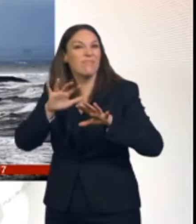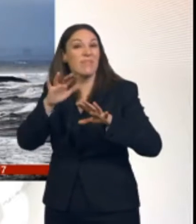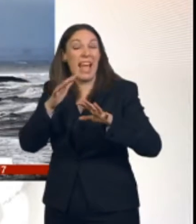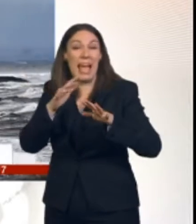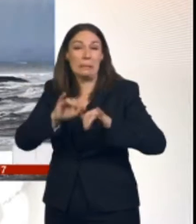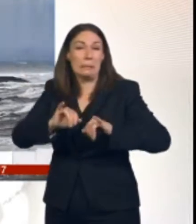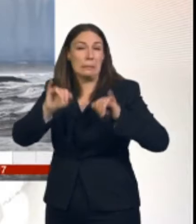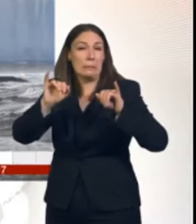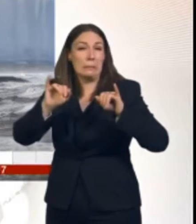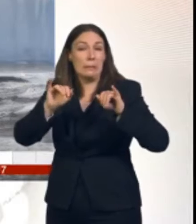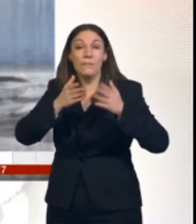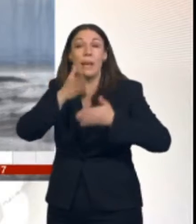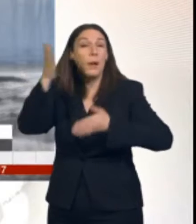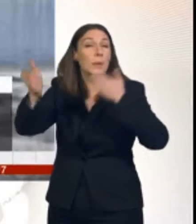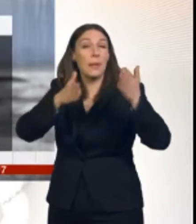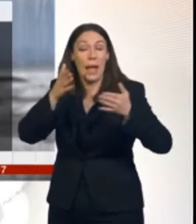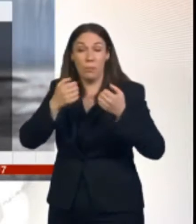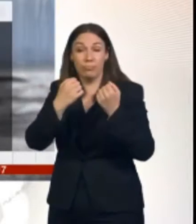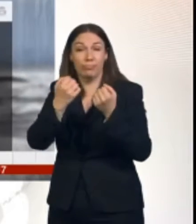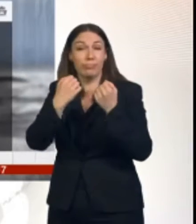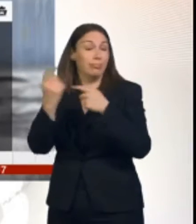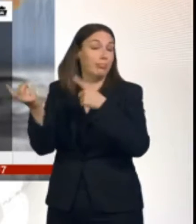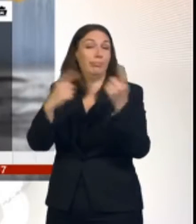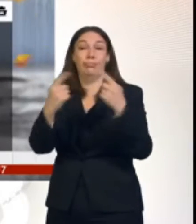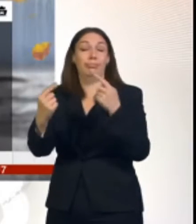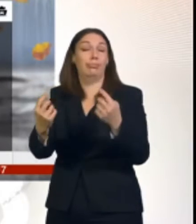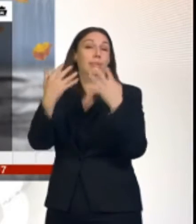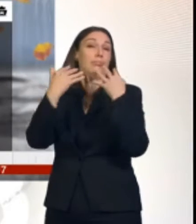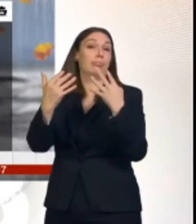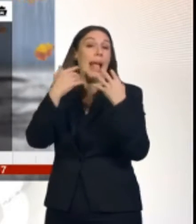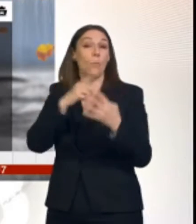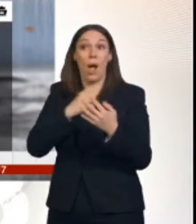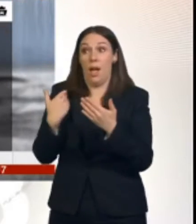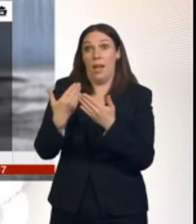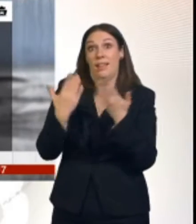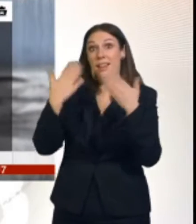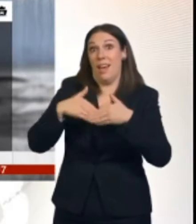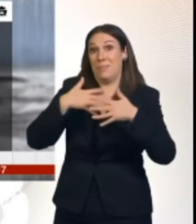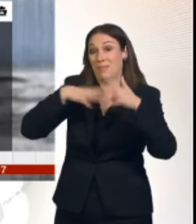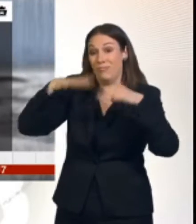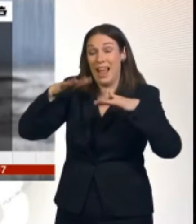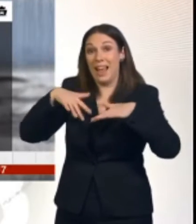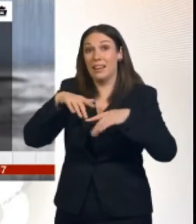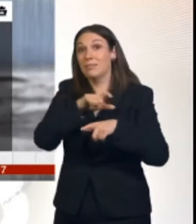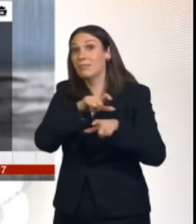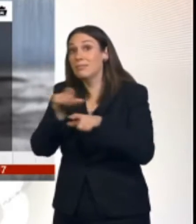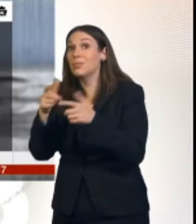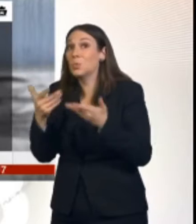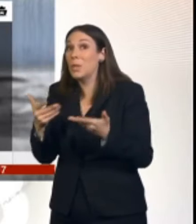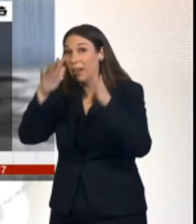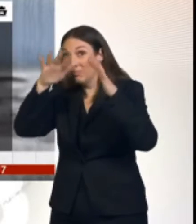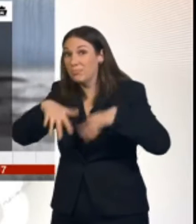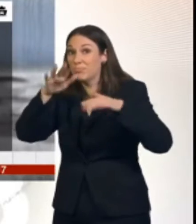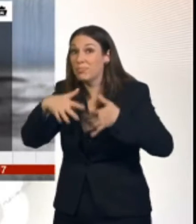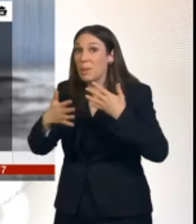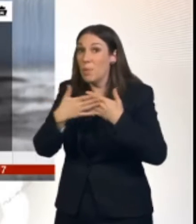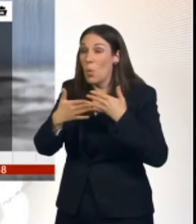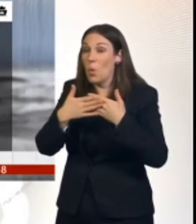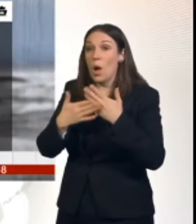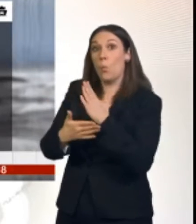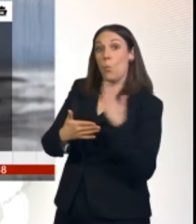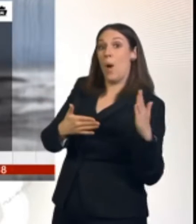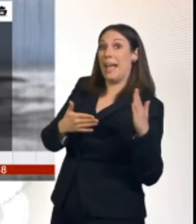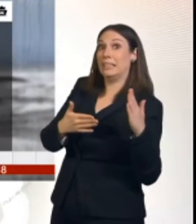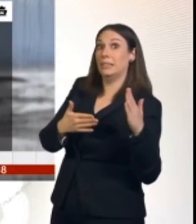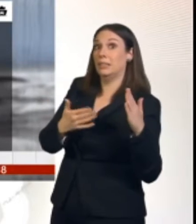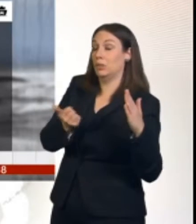of surface water and spray around following some heavy overnight rain. More rain to come through the day and the winds are already picking up in the west. They will